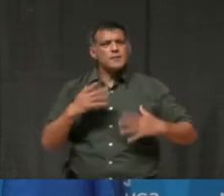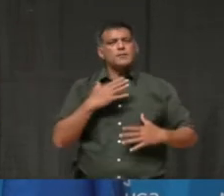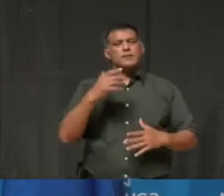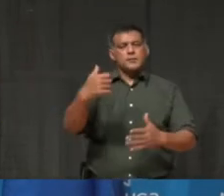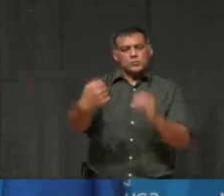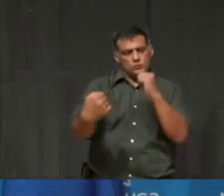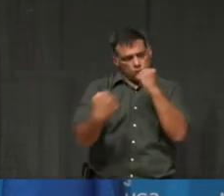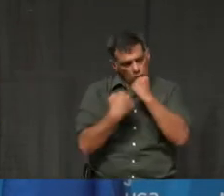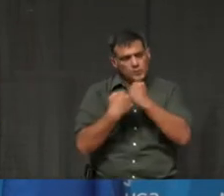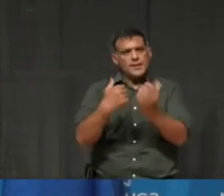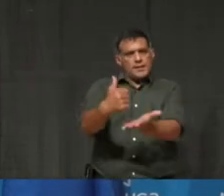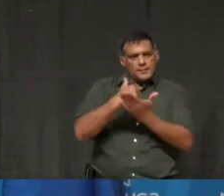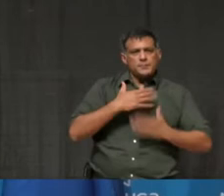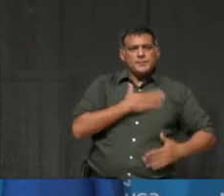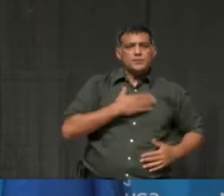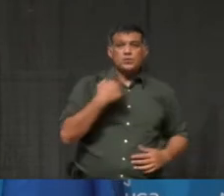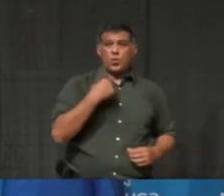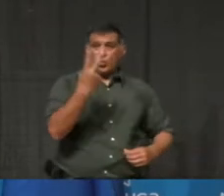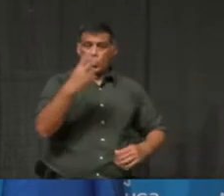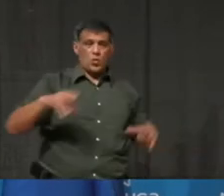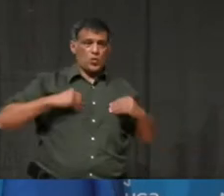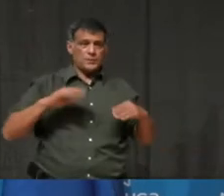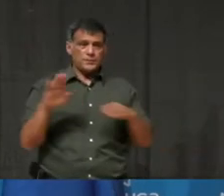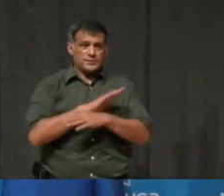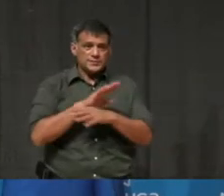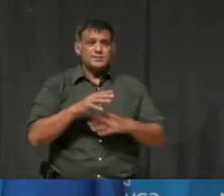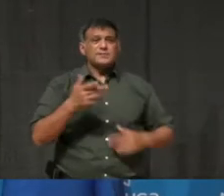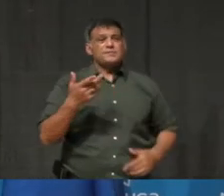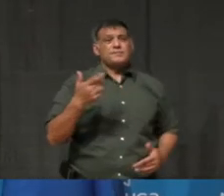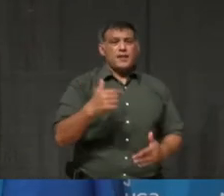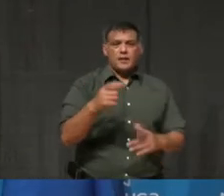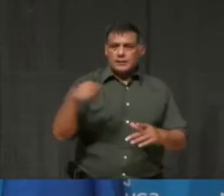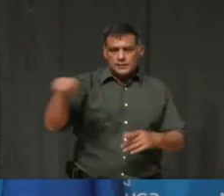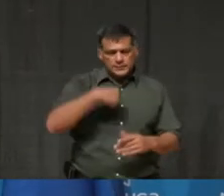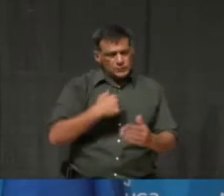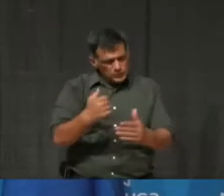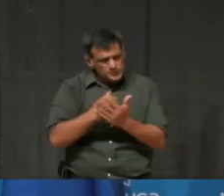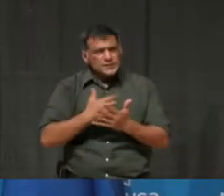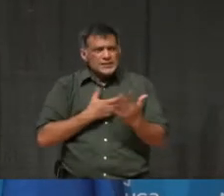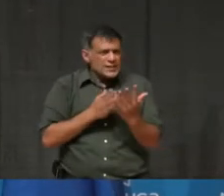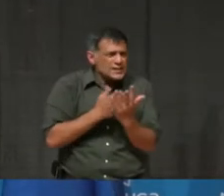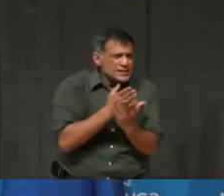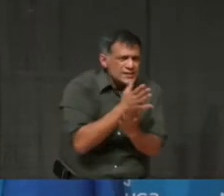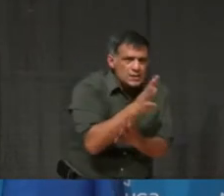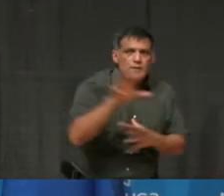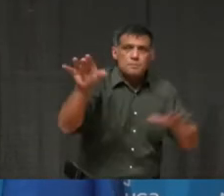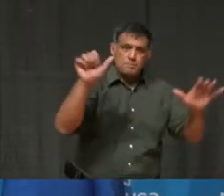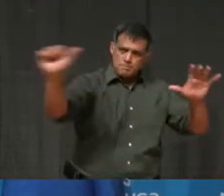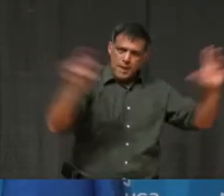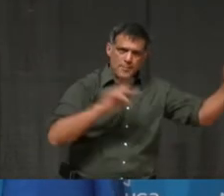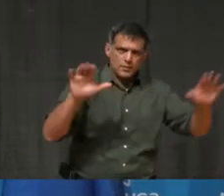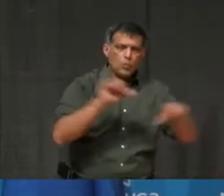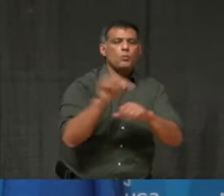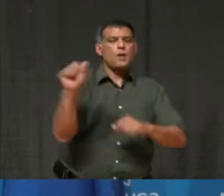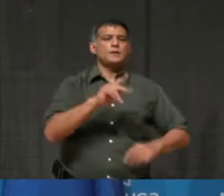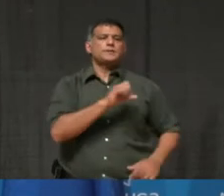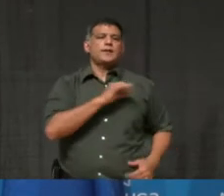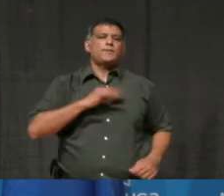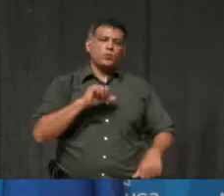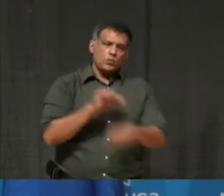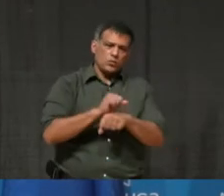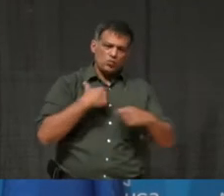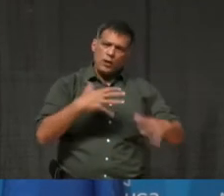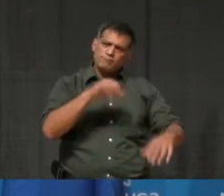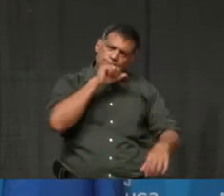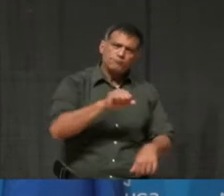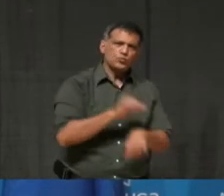us through this dark time so that we can have everybody back. Back to work, back to doing what they love. And I would argue